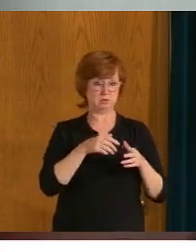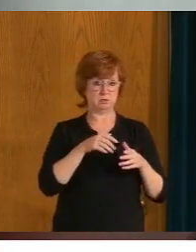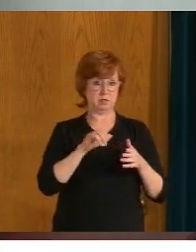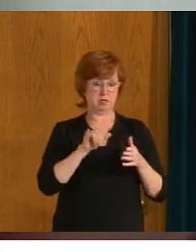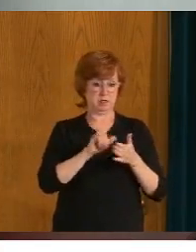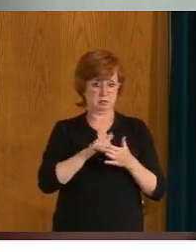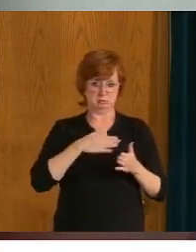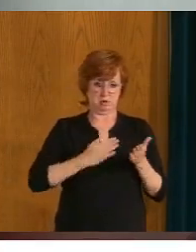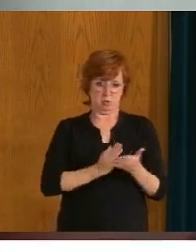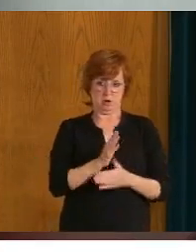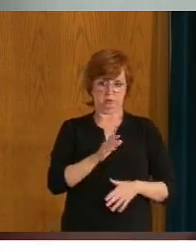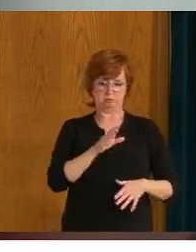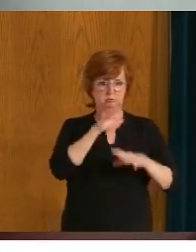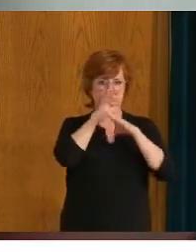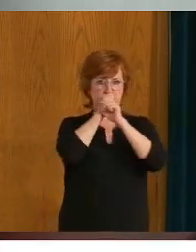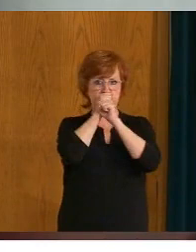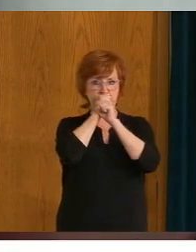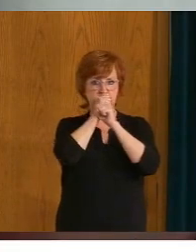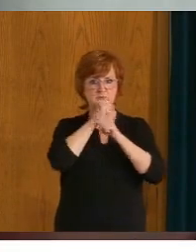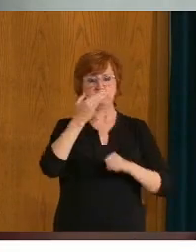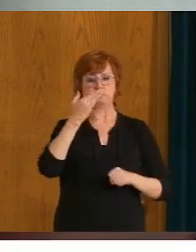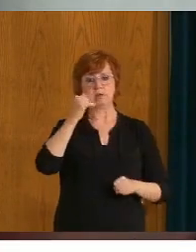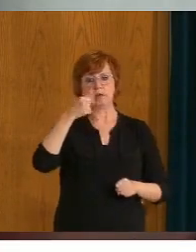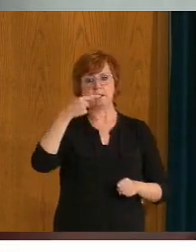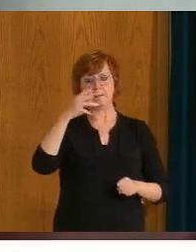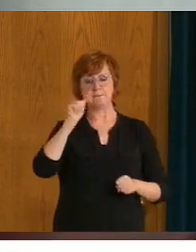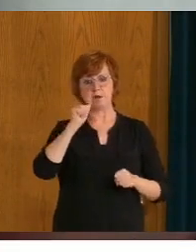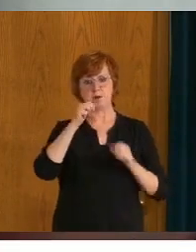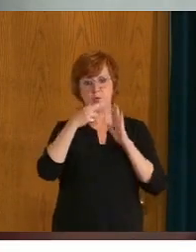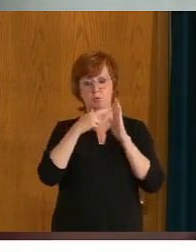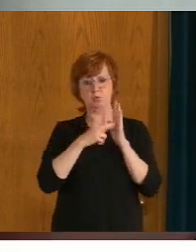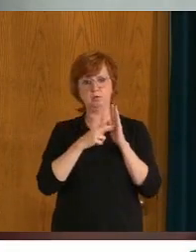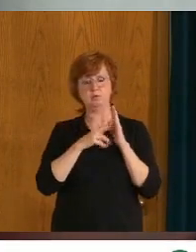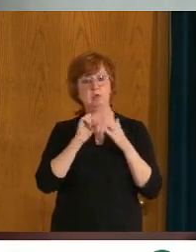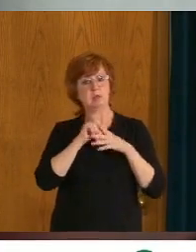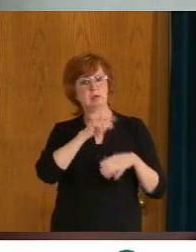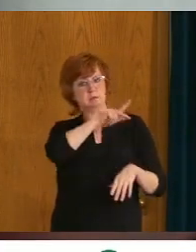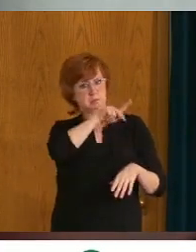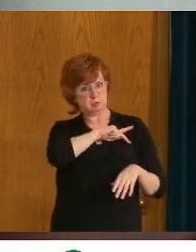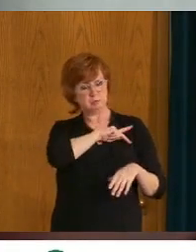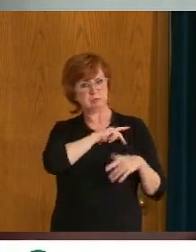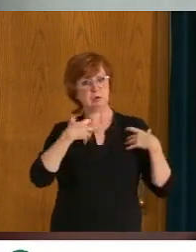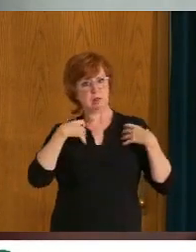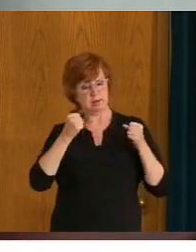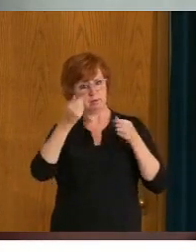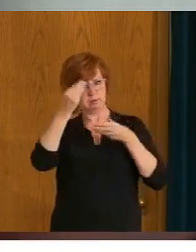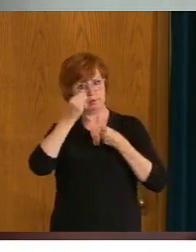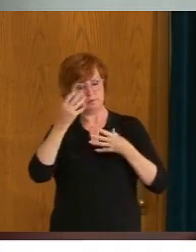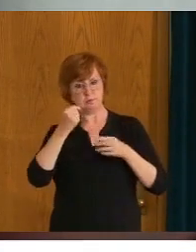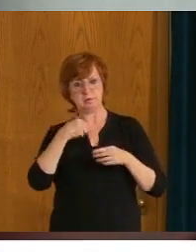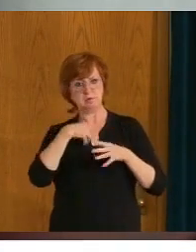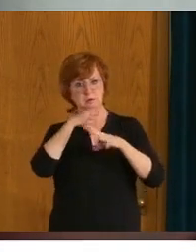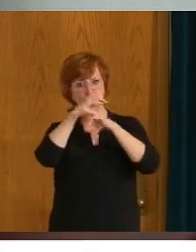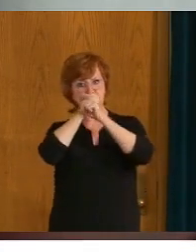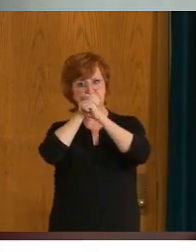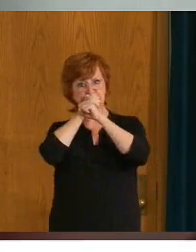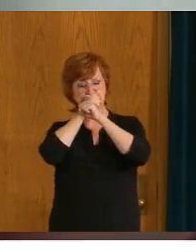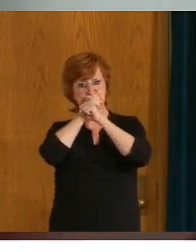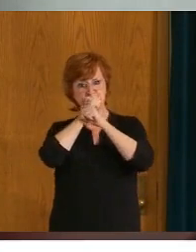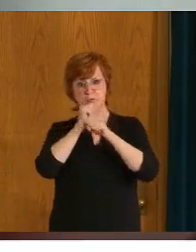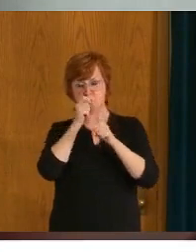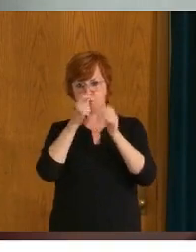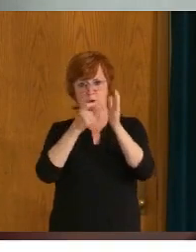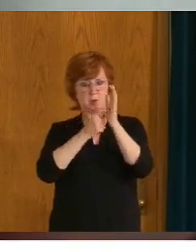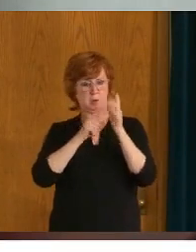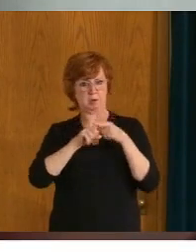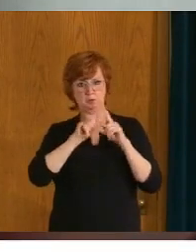that it is within the HIPAA regulations that is personal health information. And it's not a requirement for an individual to, to one provided or